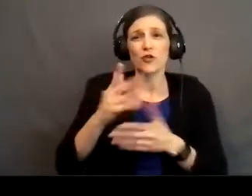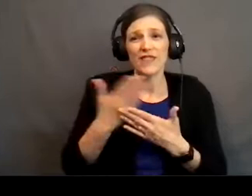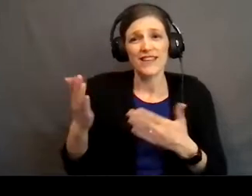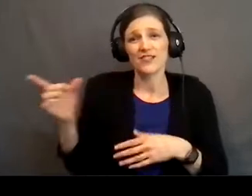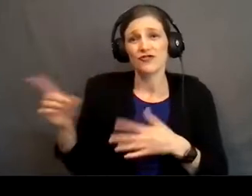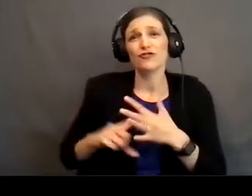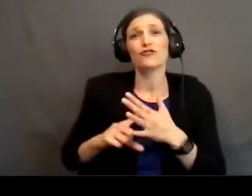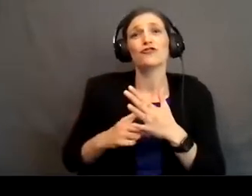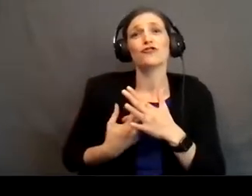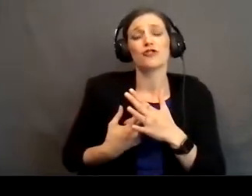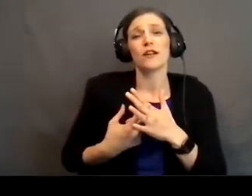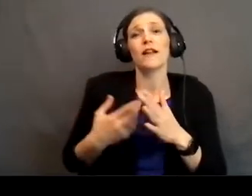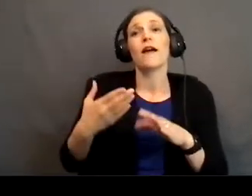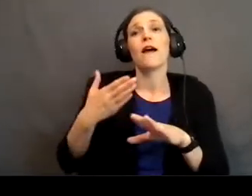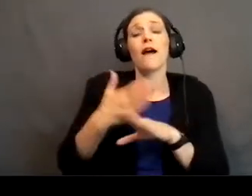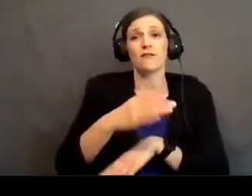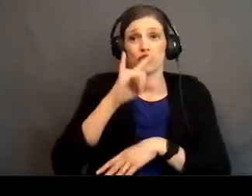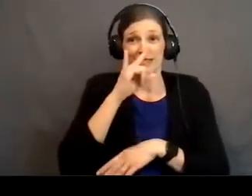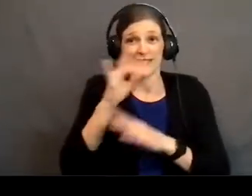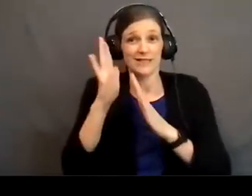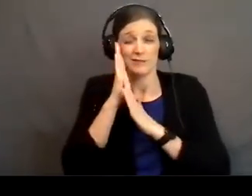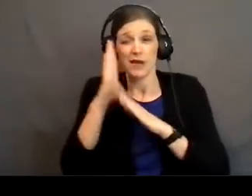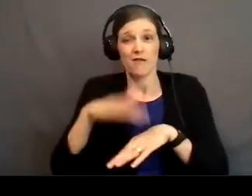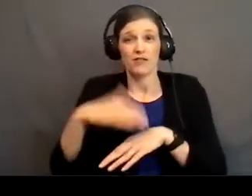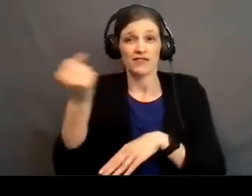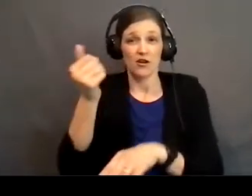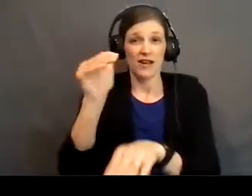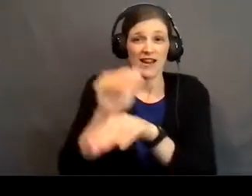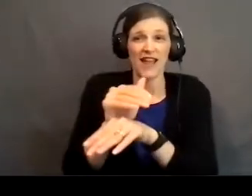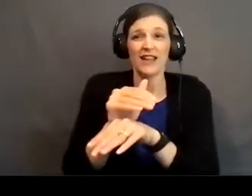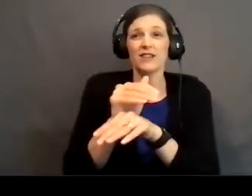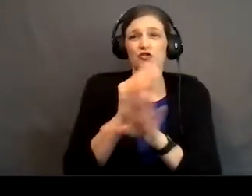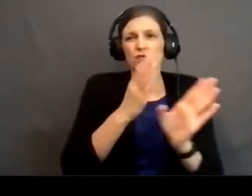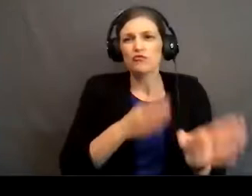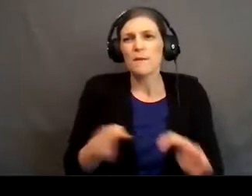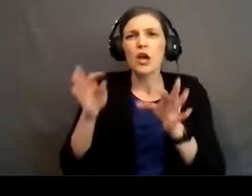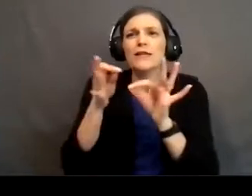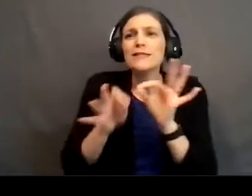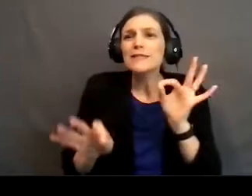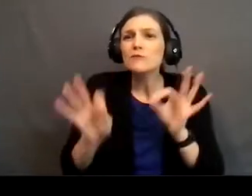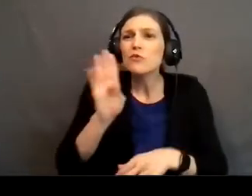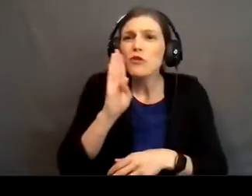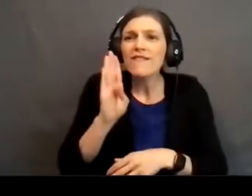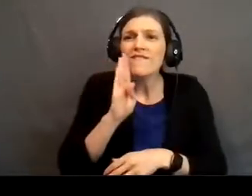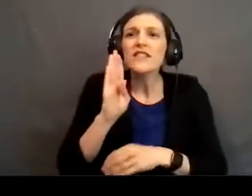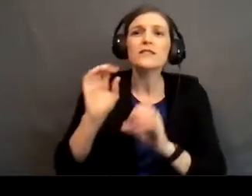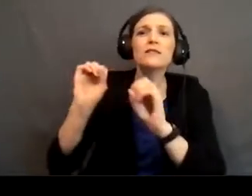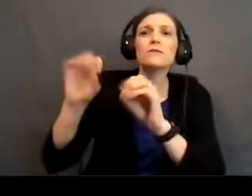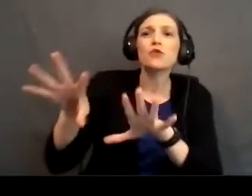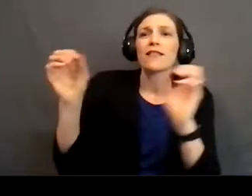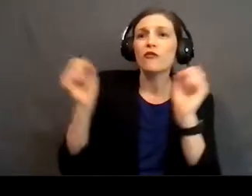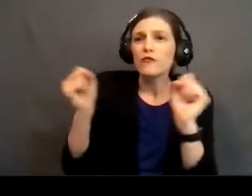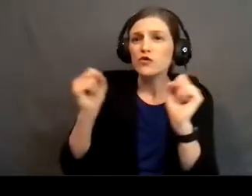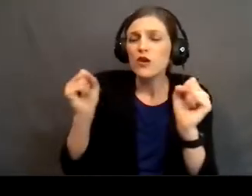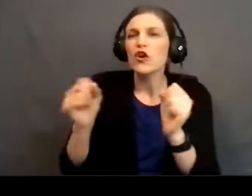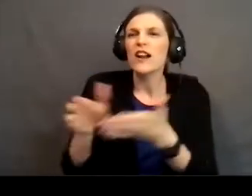started after we put the kids down on Saturday night just preparing a simple breakfast for them, throwing it in the fridge so